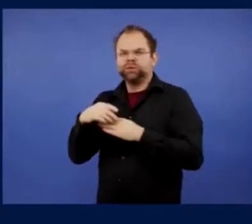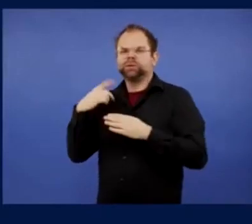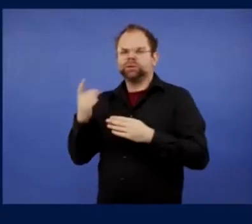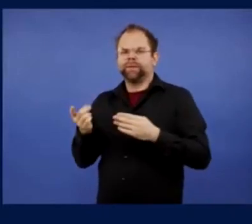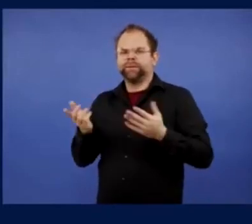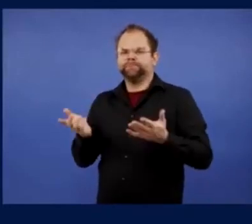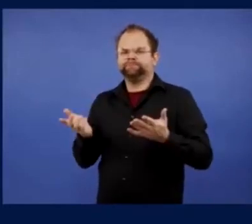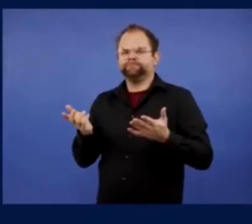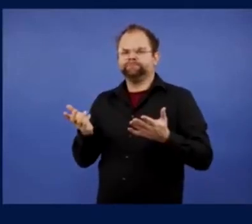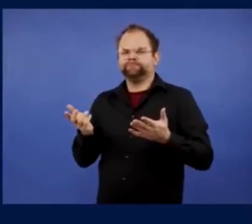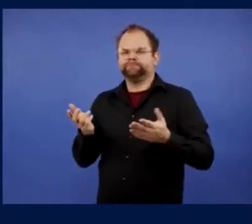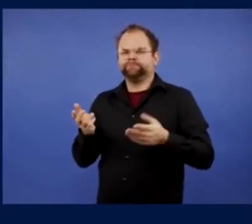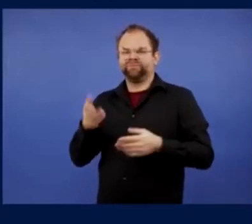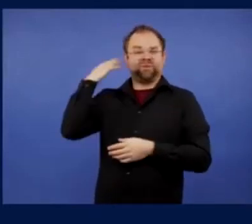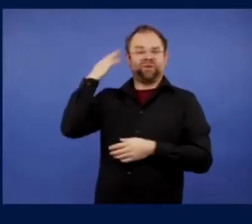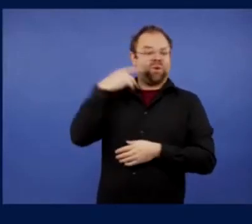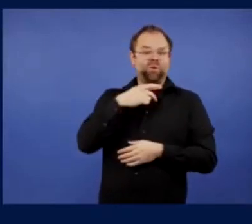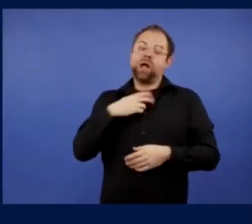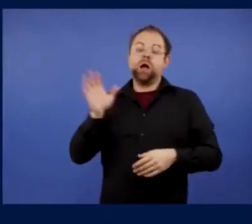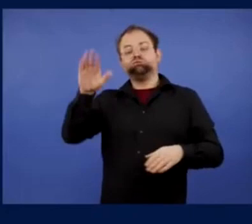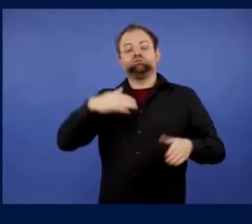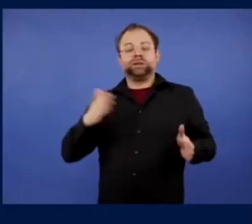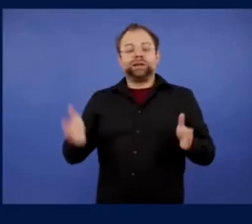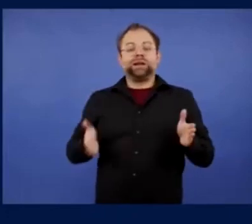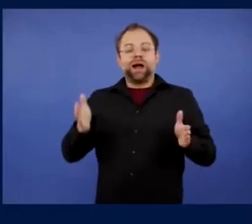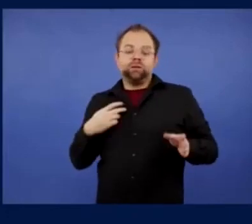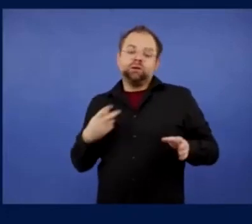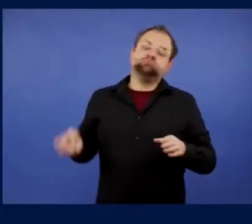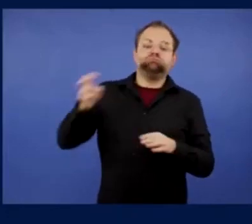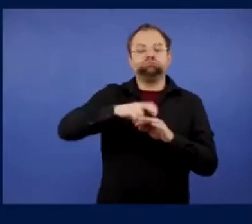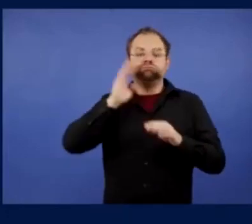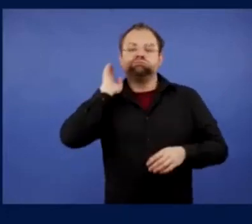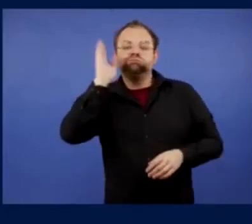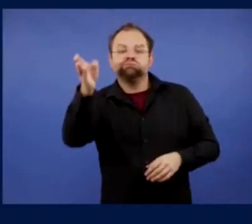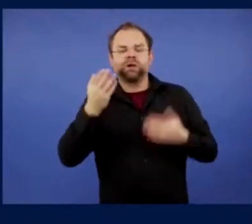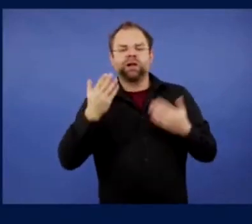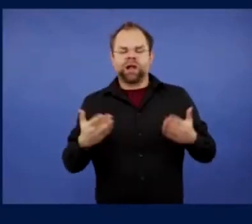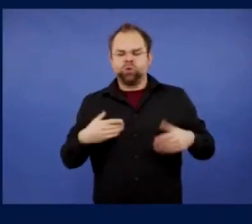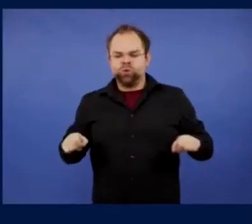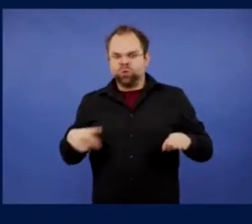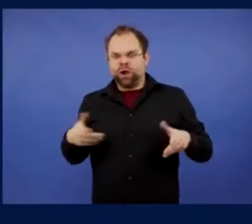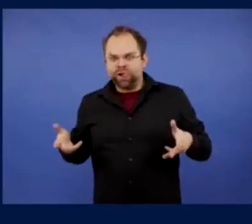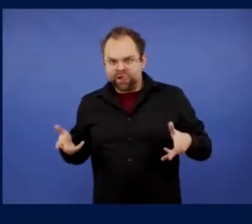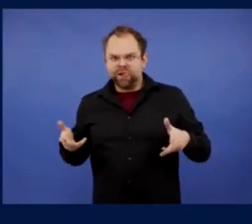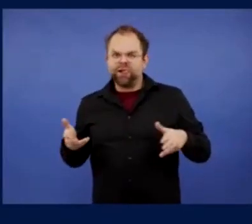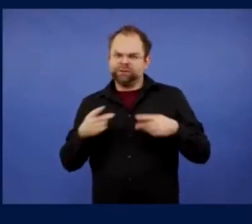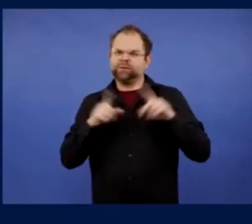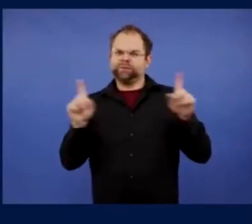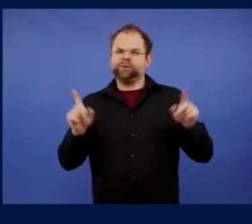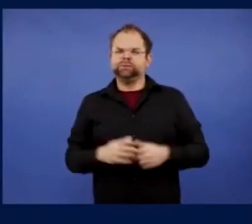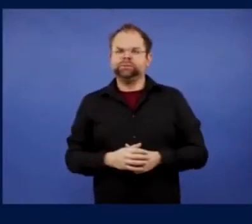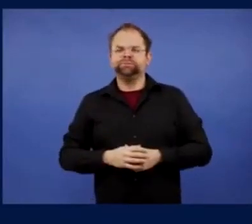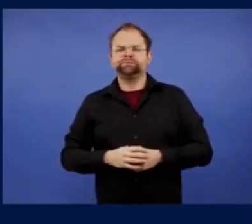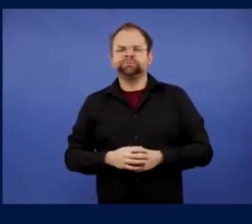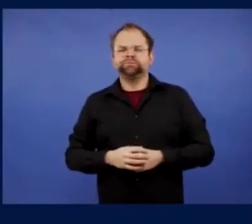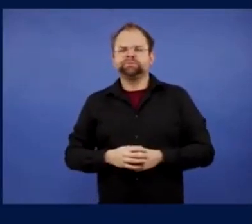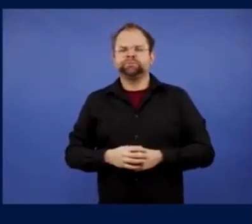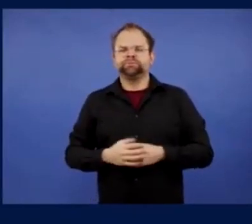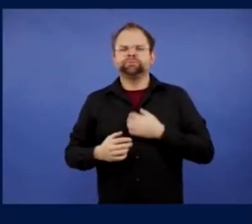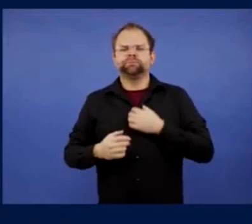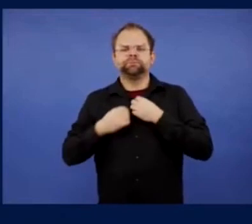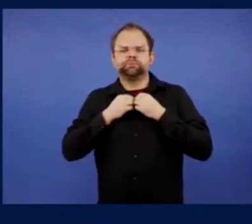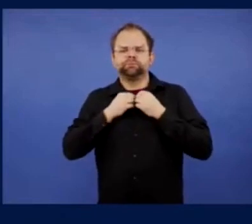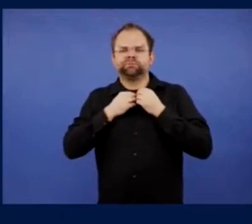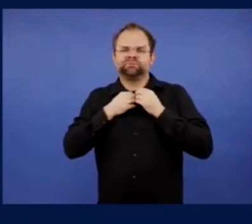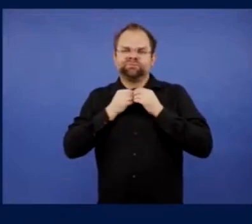and we lost. So let's move on with that bit. But can you explain about the planning of an away trip? I